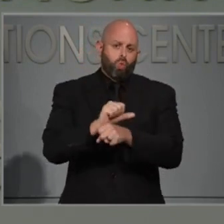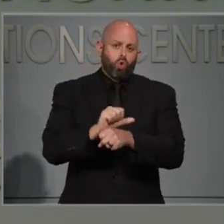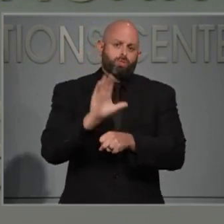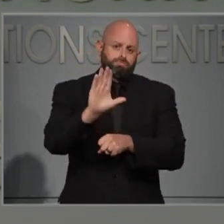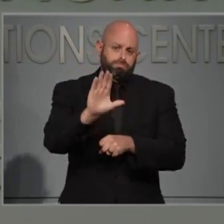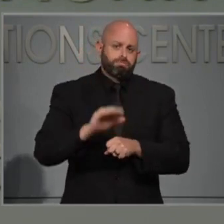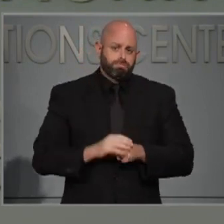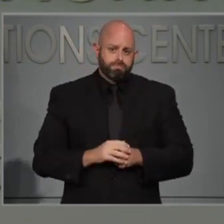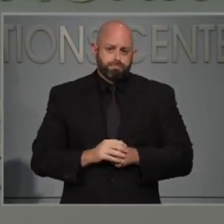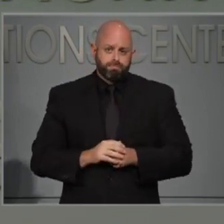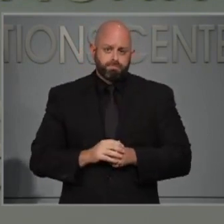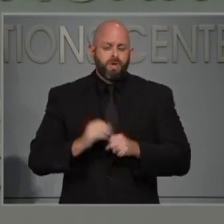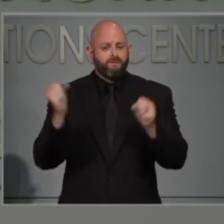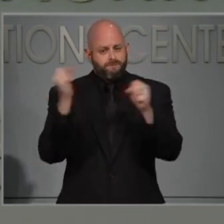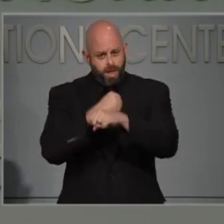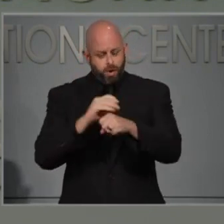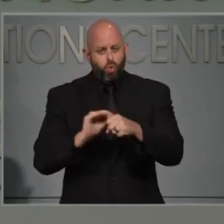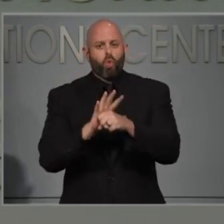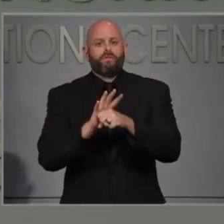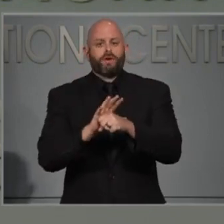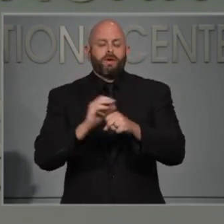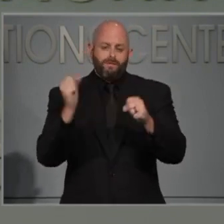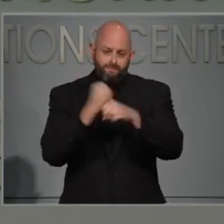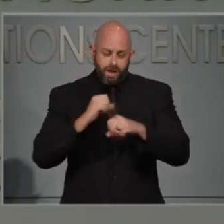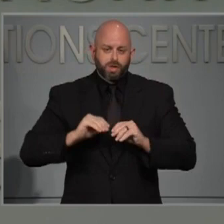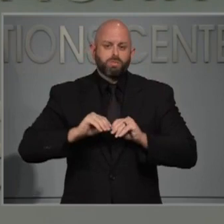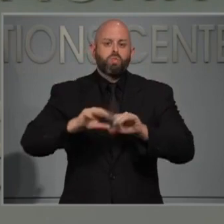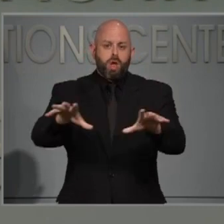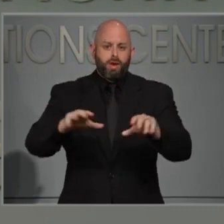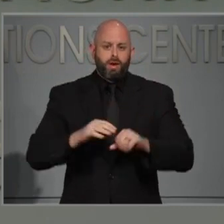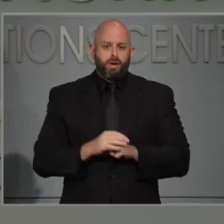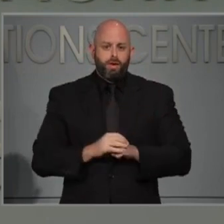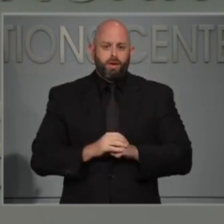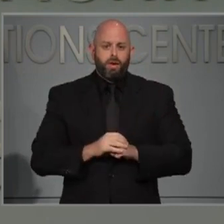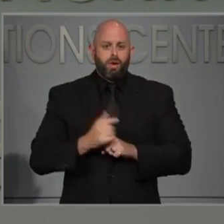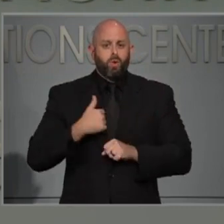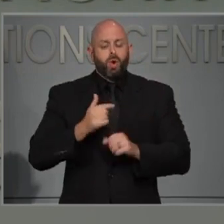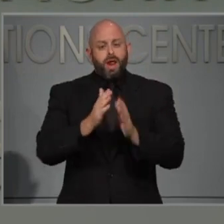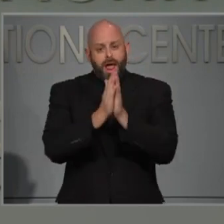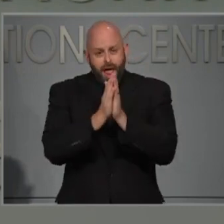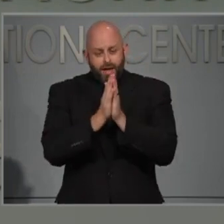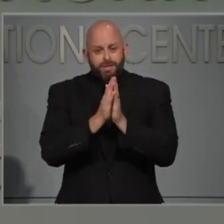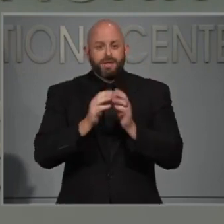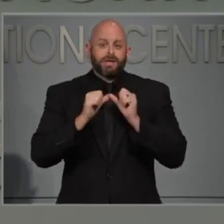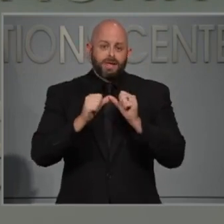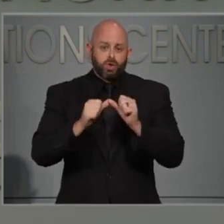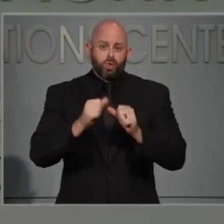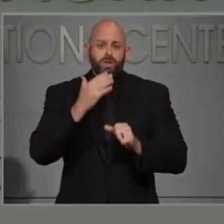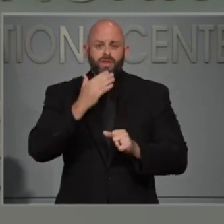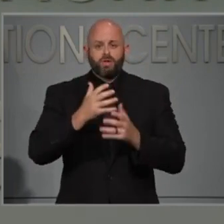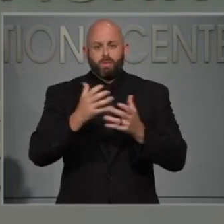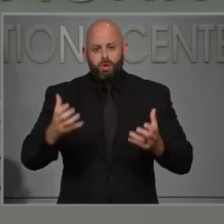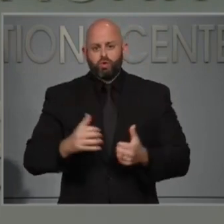doing now on fighting the spread of COVID-19. We'd ask you to keep it up. Thanks very much. Thank